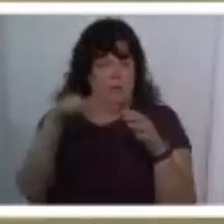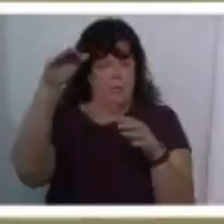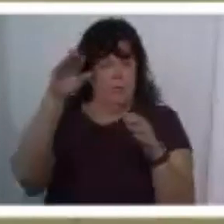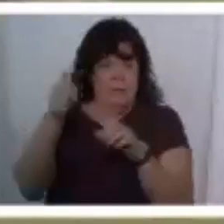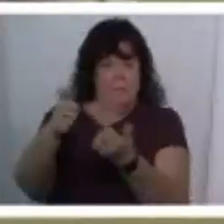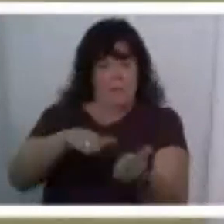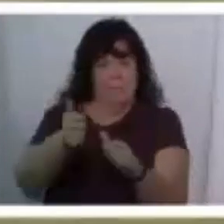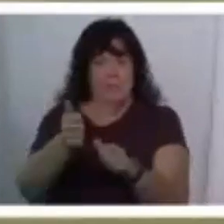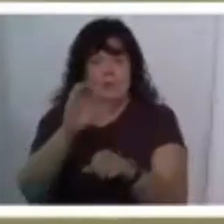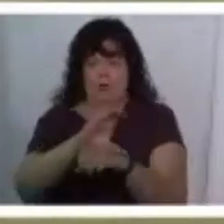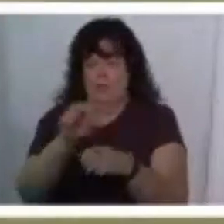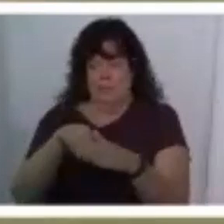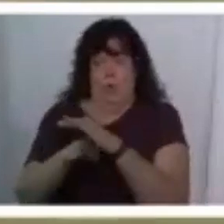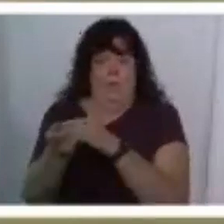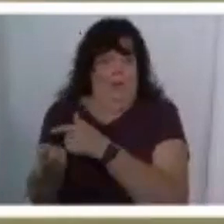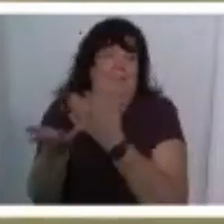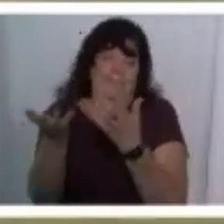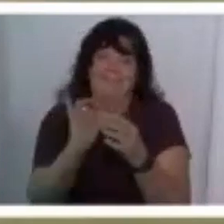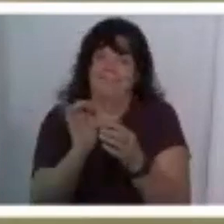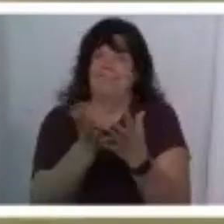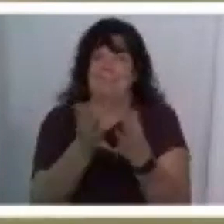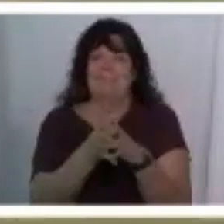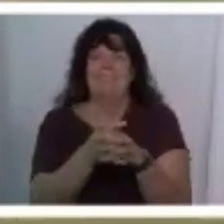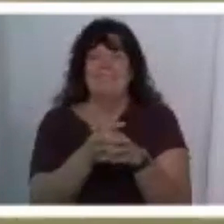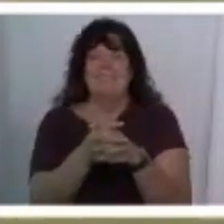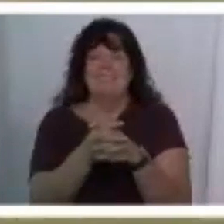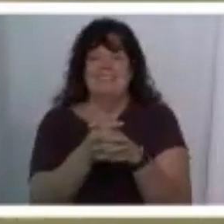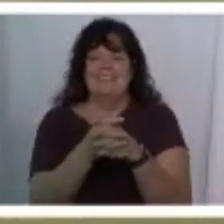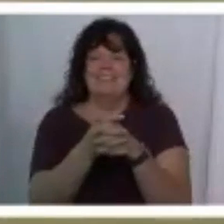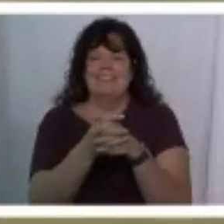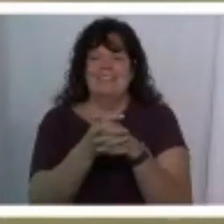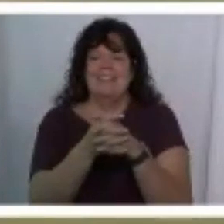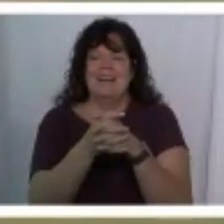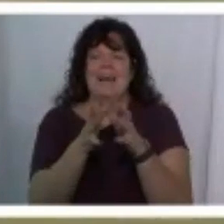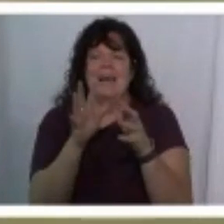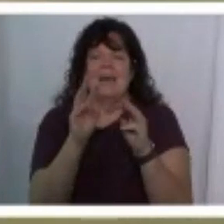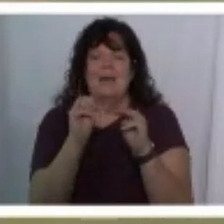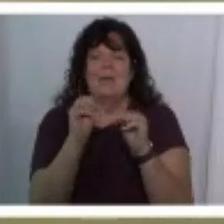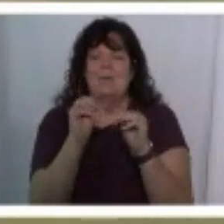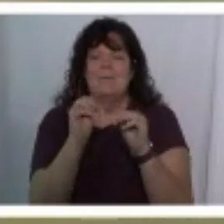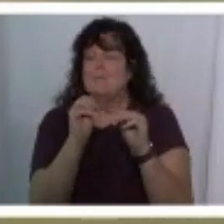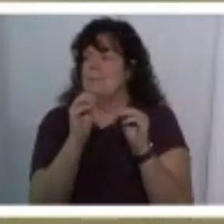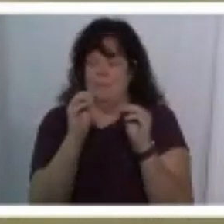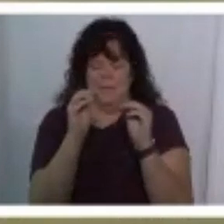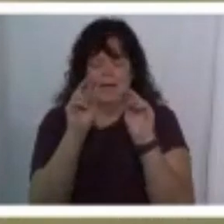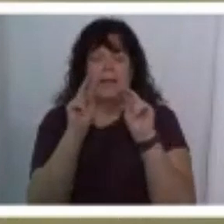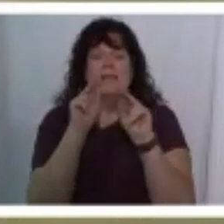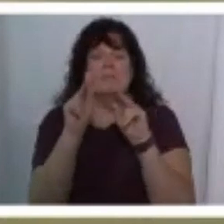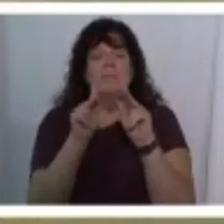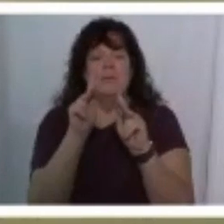like i was born there um just all i've ever known um and they were good people